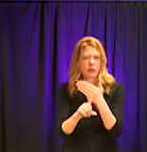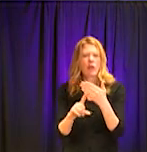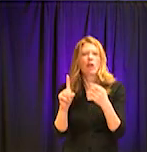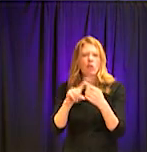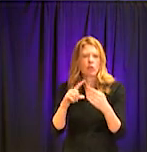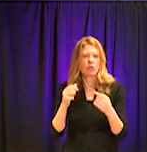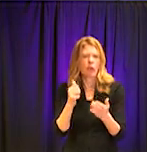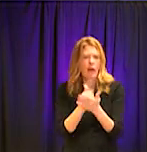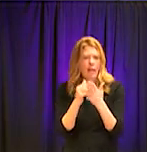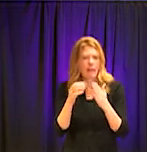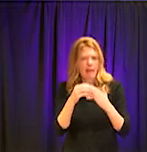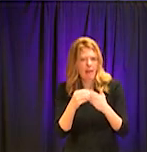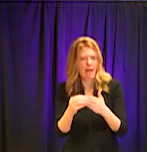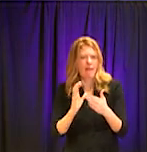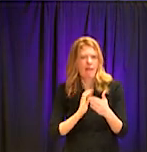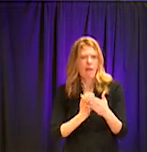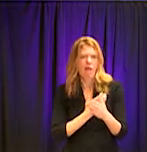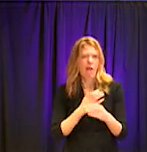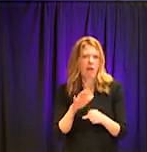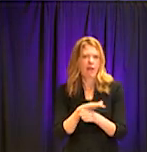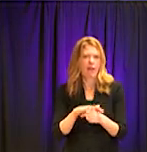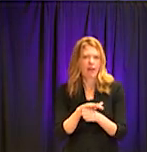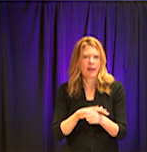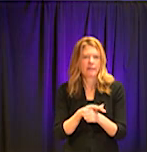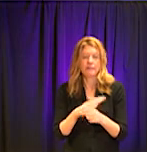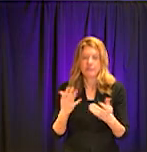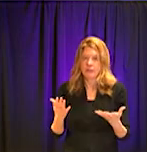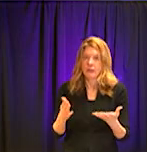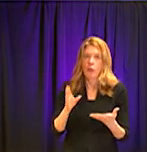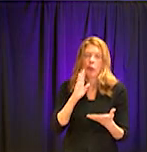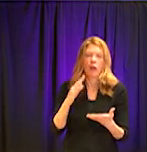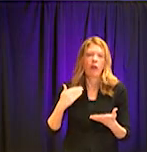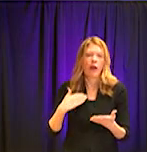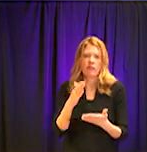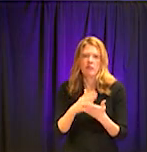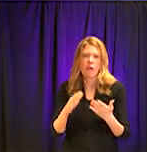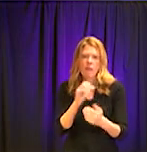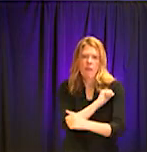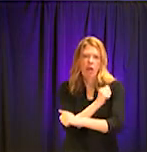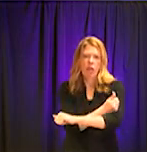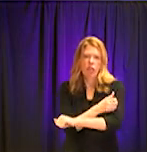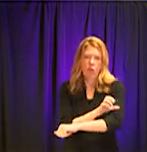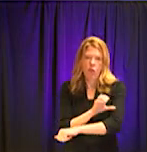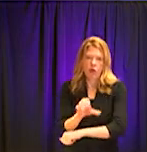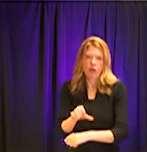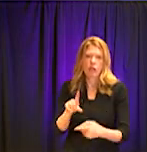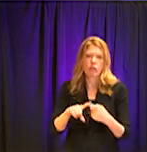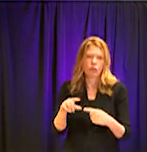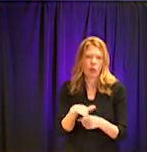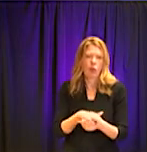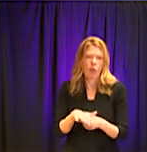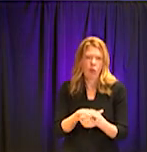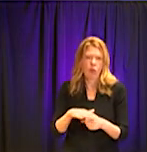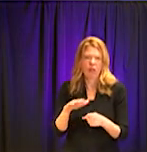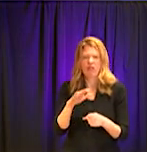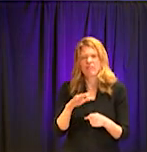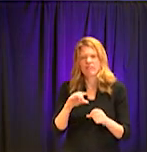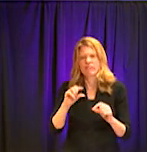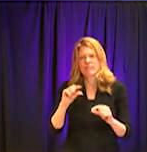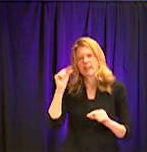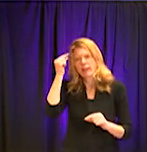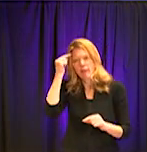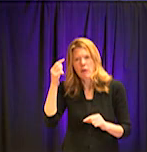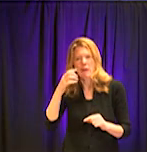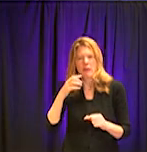districts. They will more than likely give some authority to the local systems, um, to formulate some systemic written